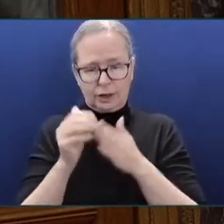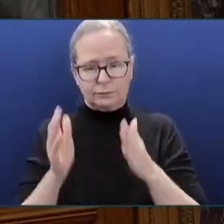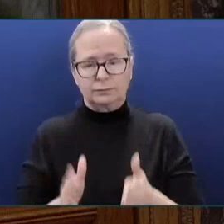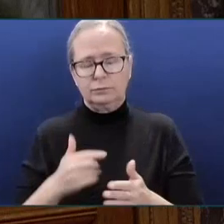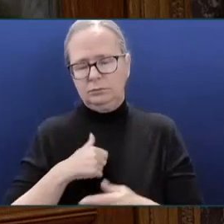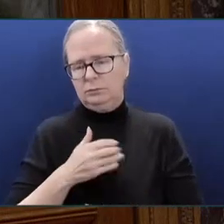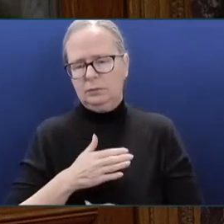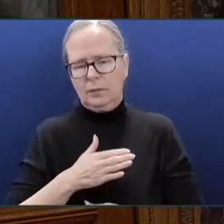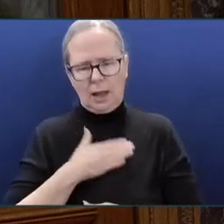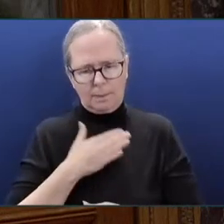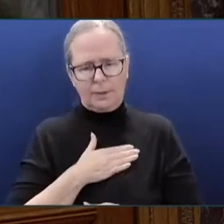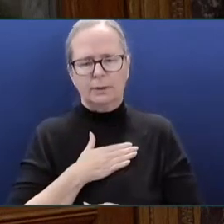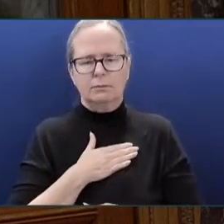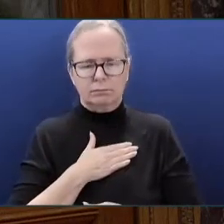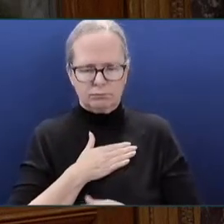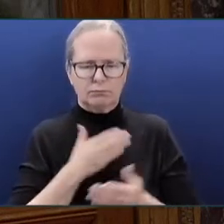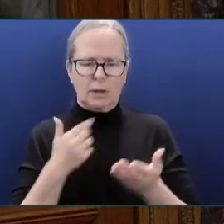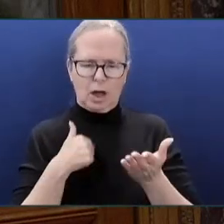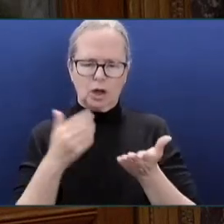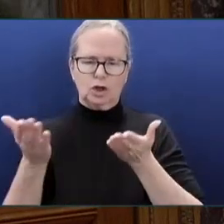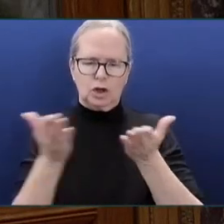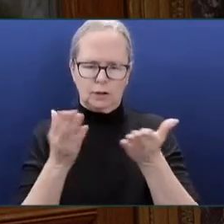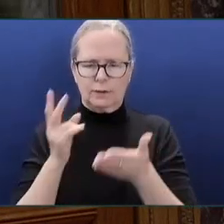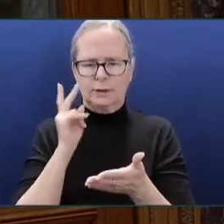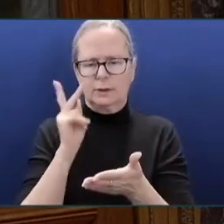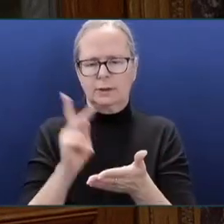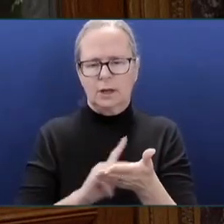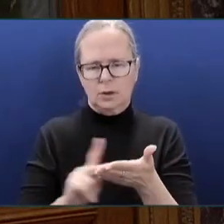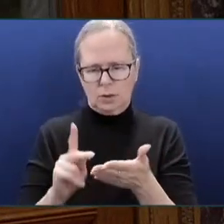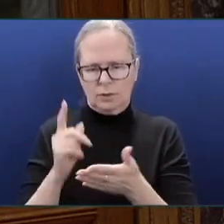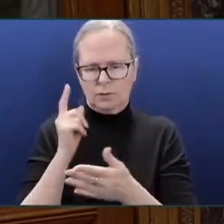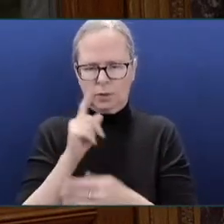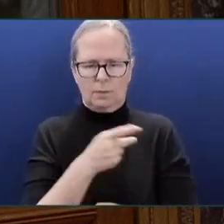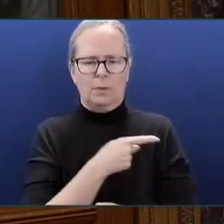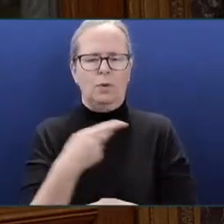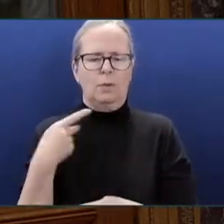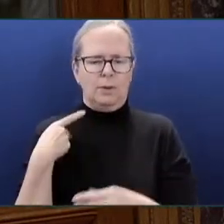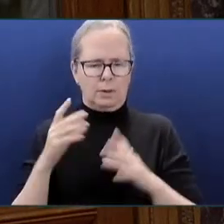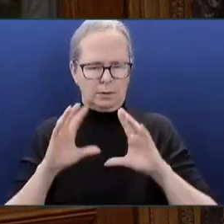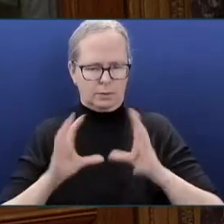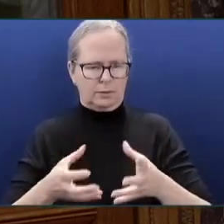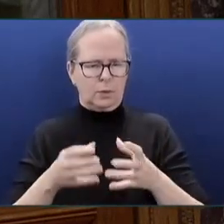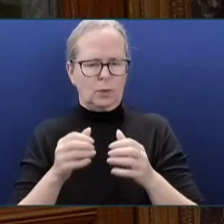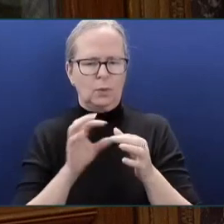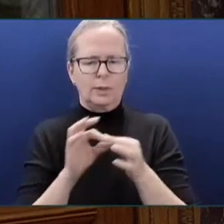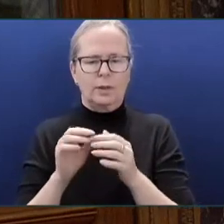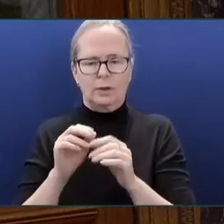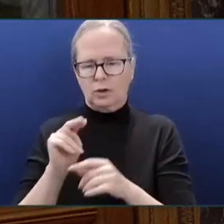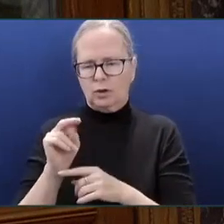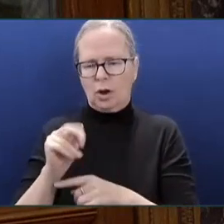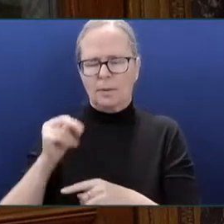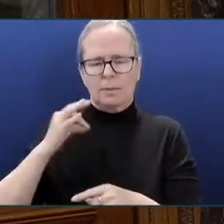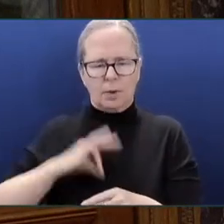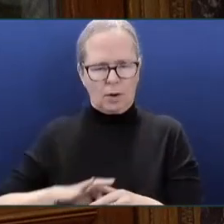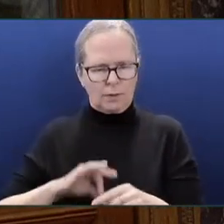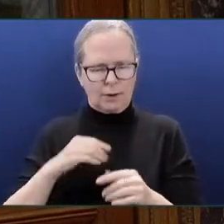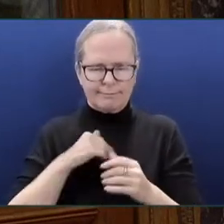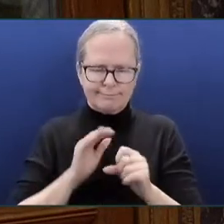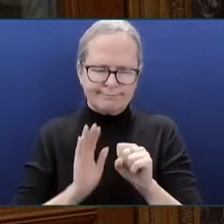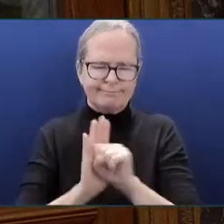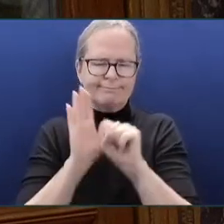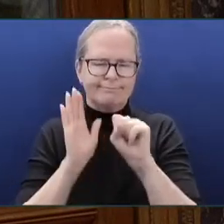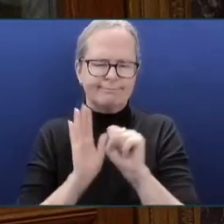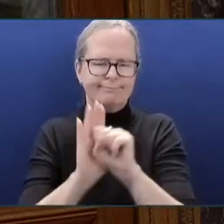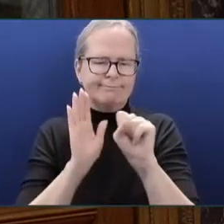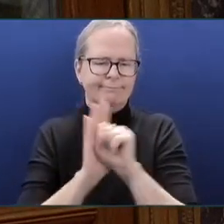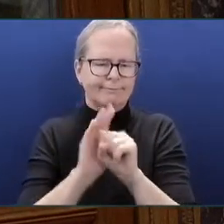Development and Non-Profits, to advocate for non-profits within the provincial government and for the important work that they do for British Columbians,